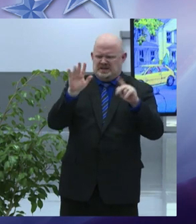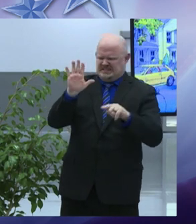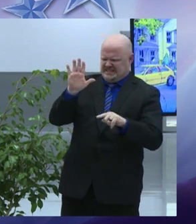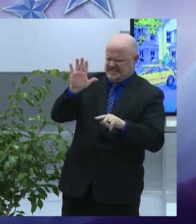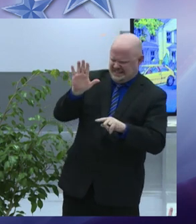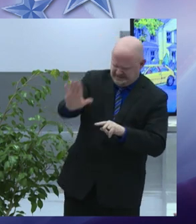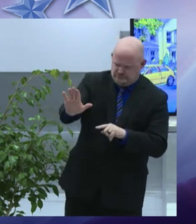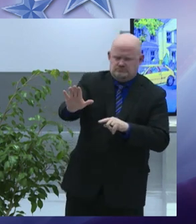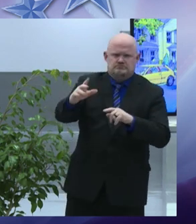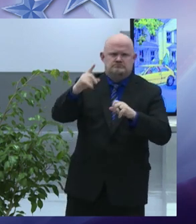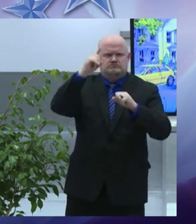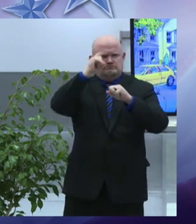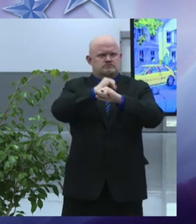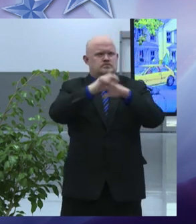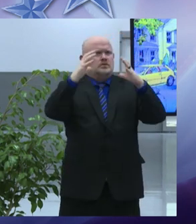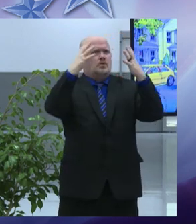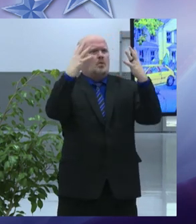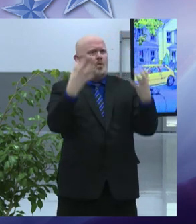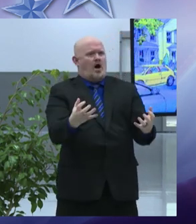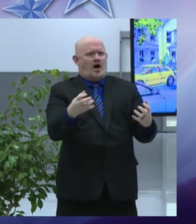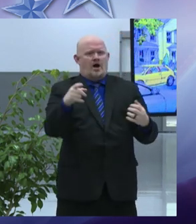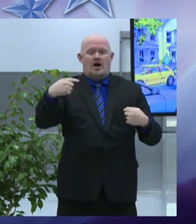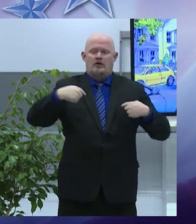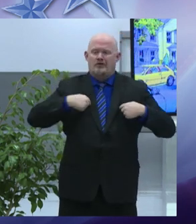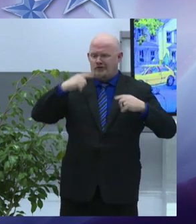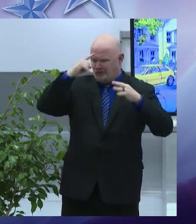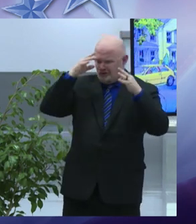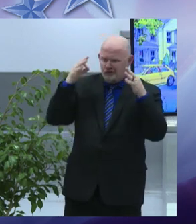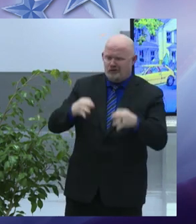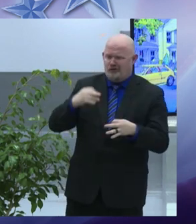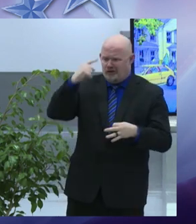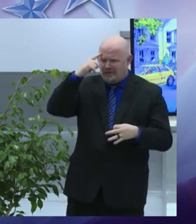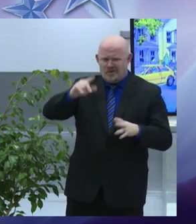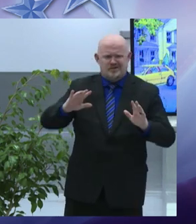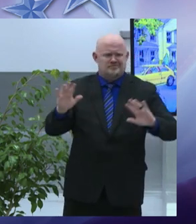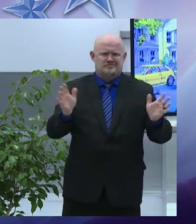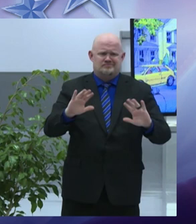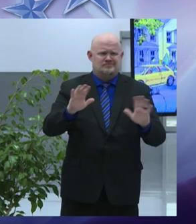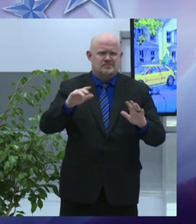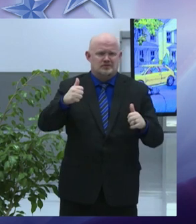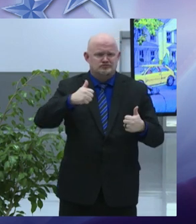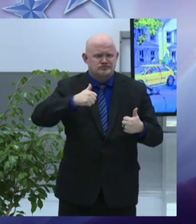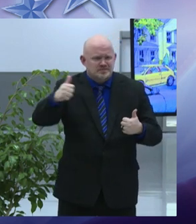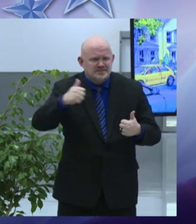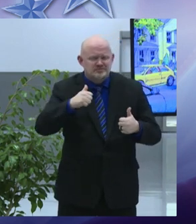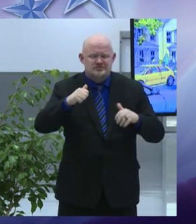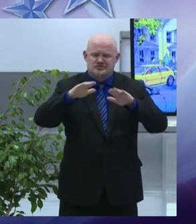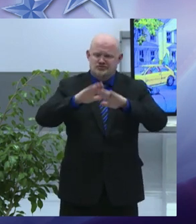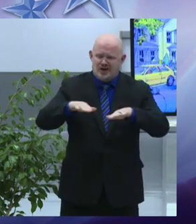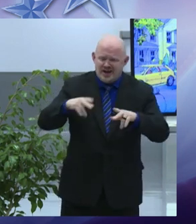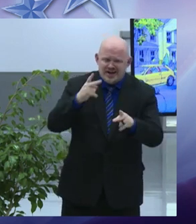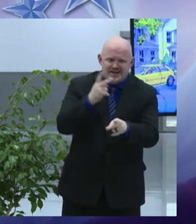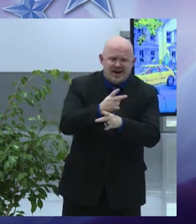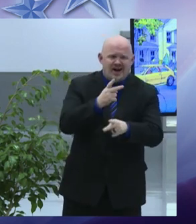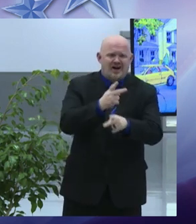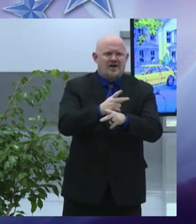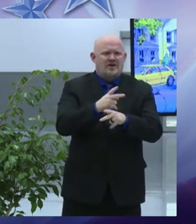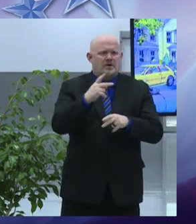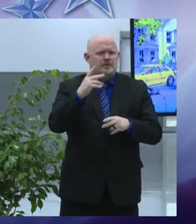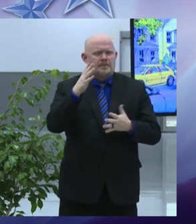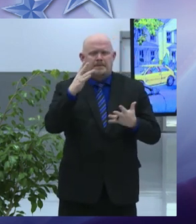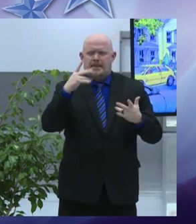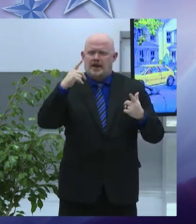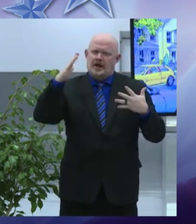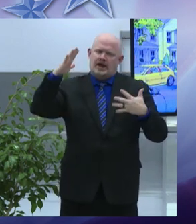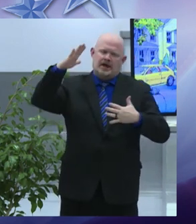housing and they are exciting i want to be clear though about one critical point preventing displacement of current residents